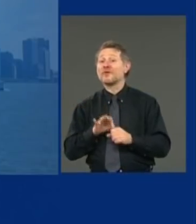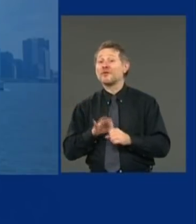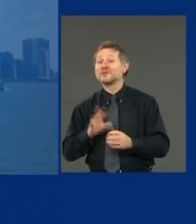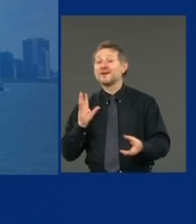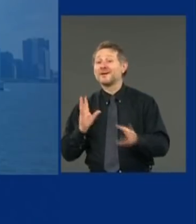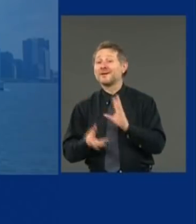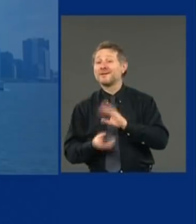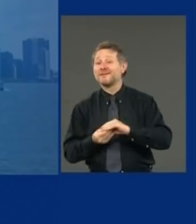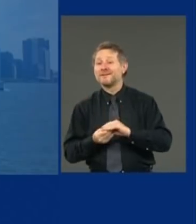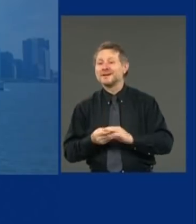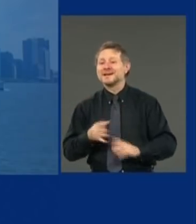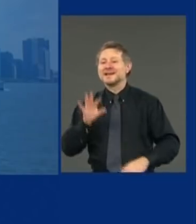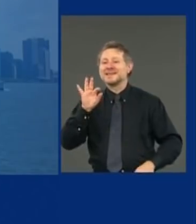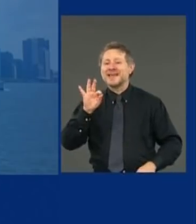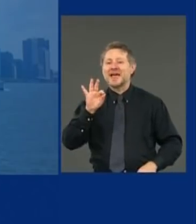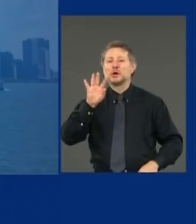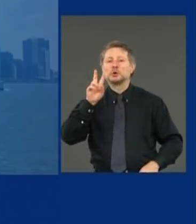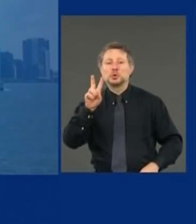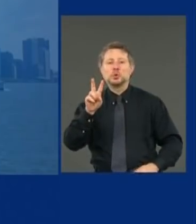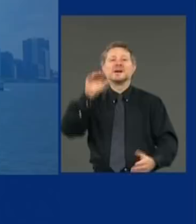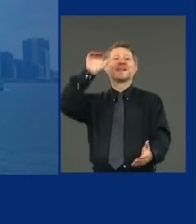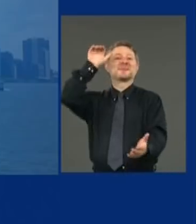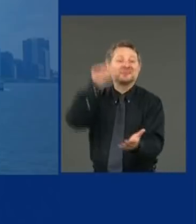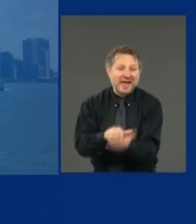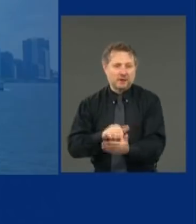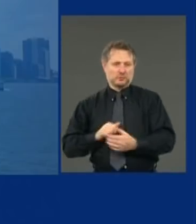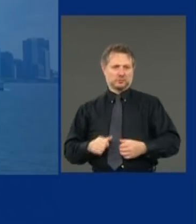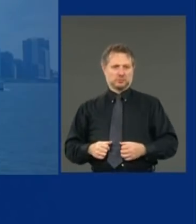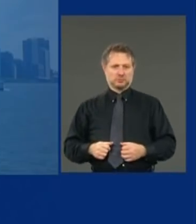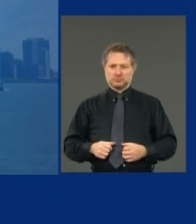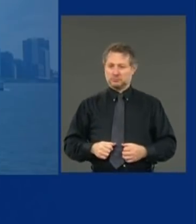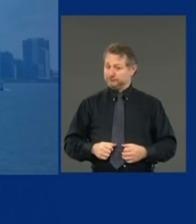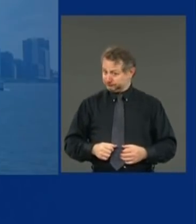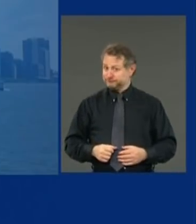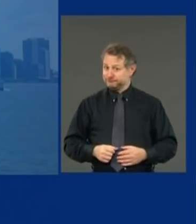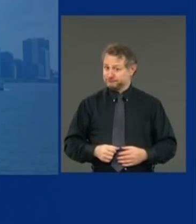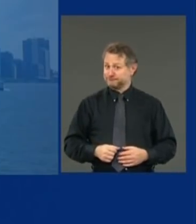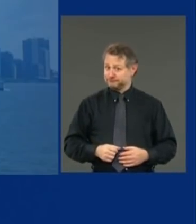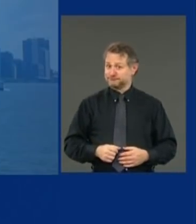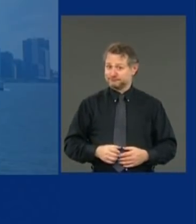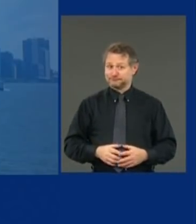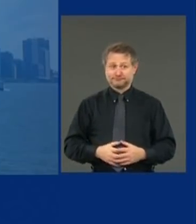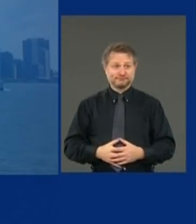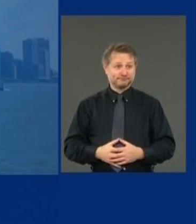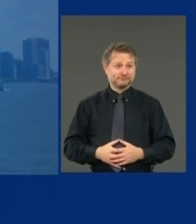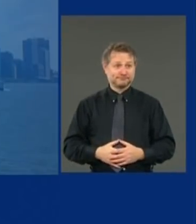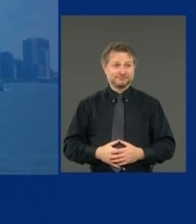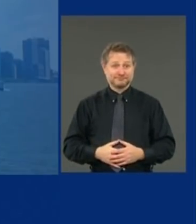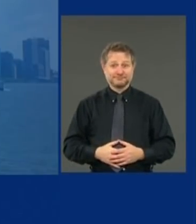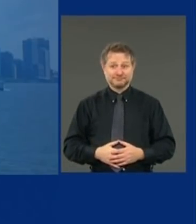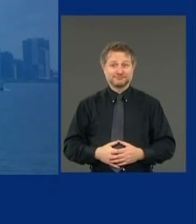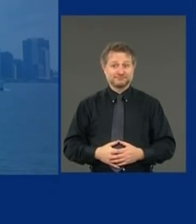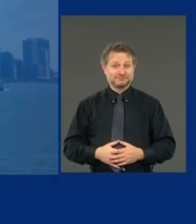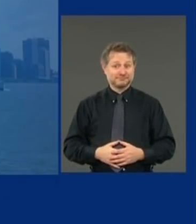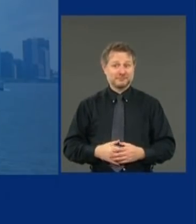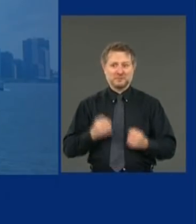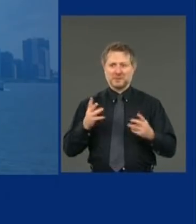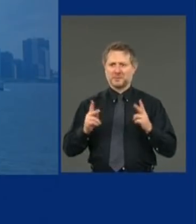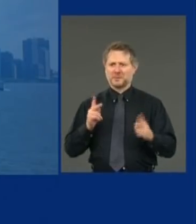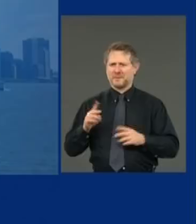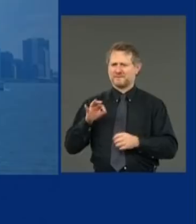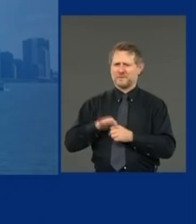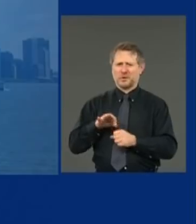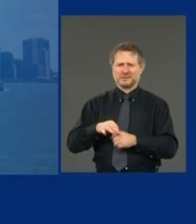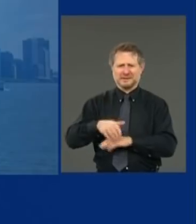,000 92,000 And you have a lot of late night voters, obviously